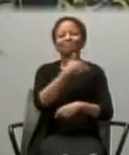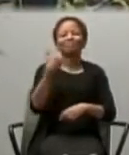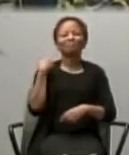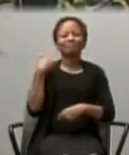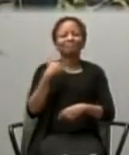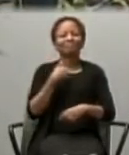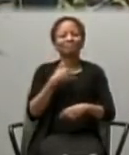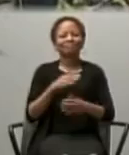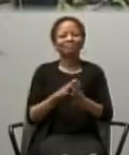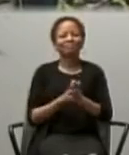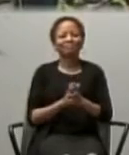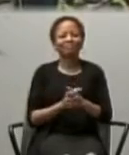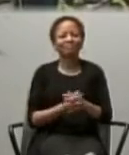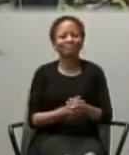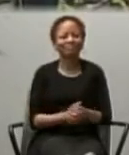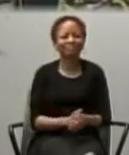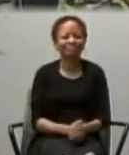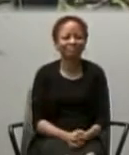Amen.